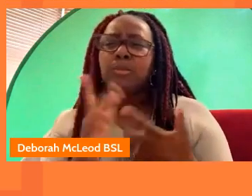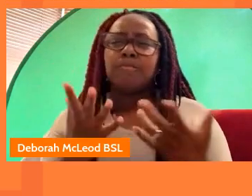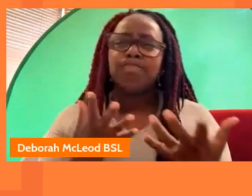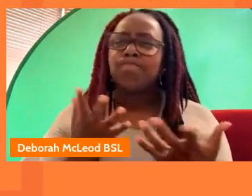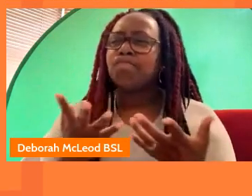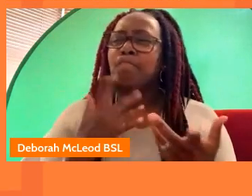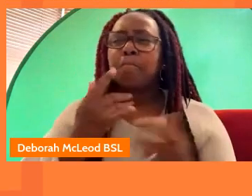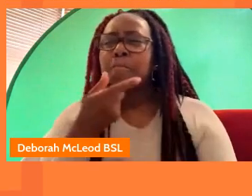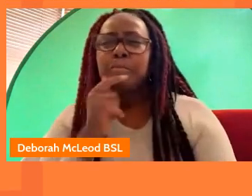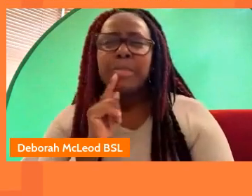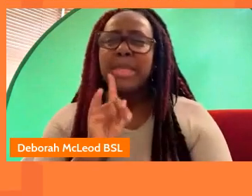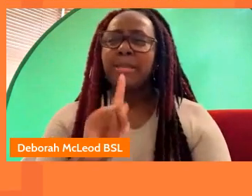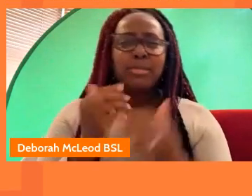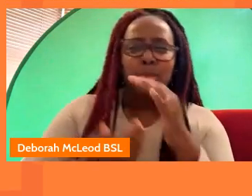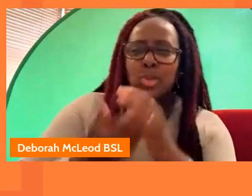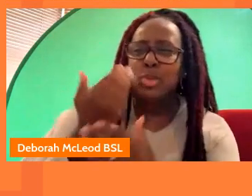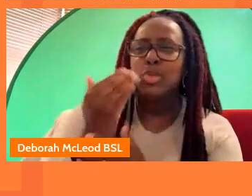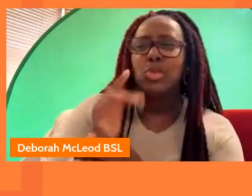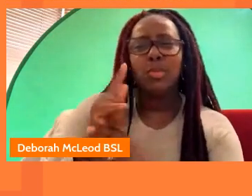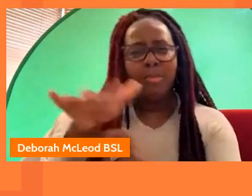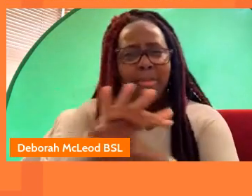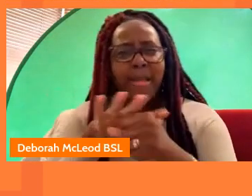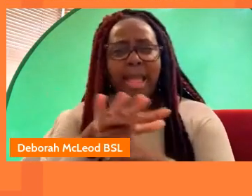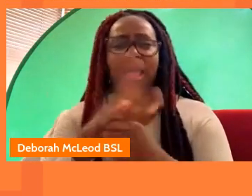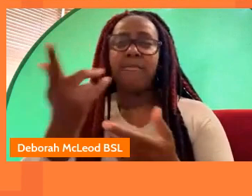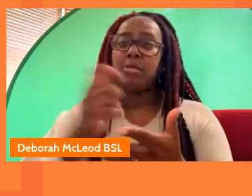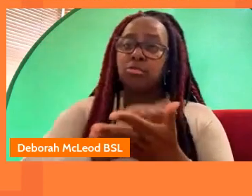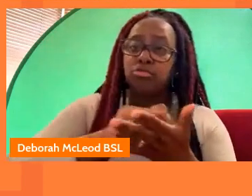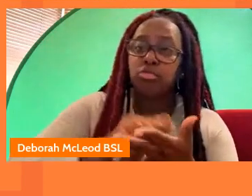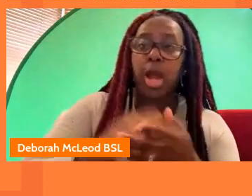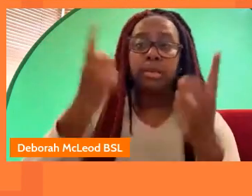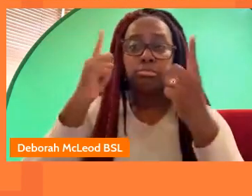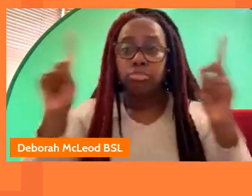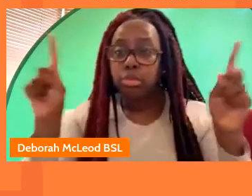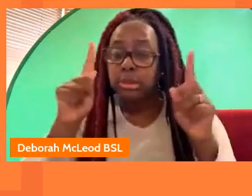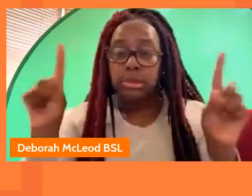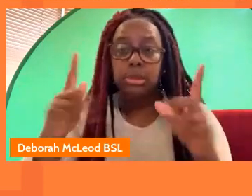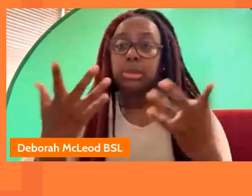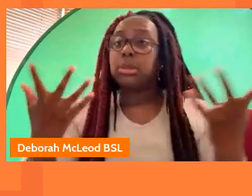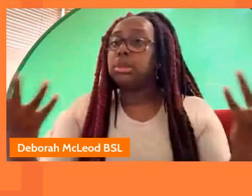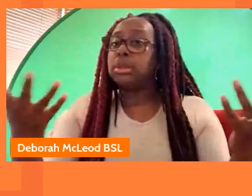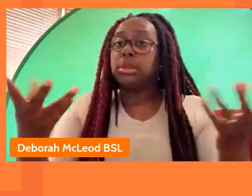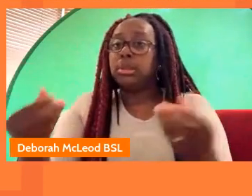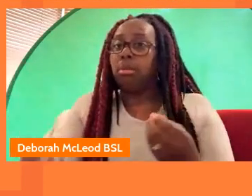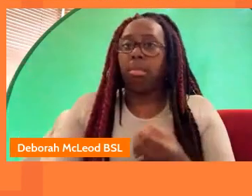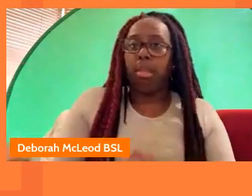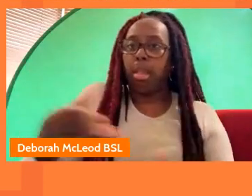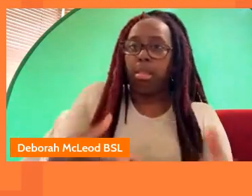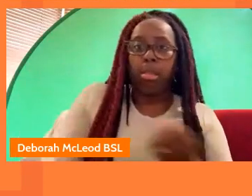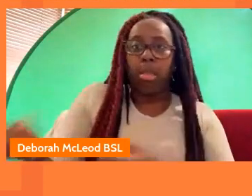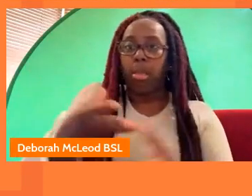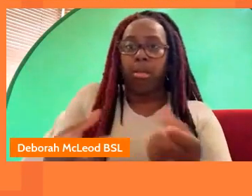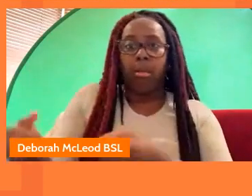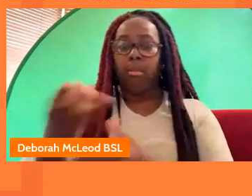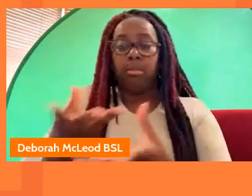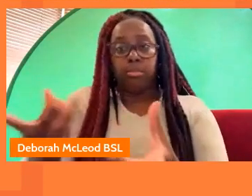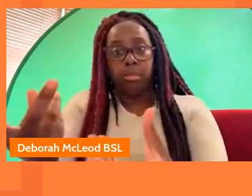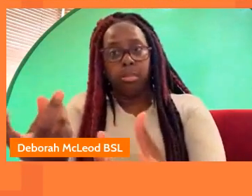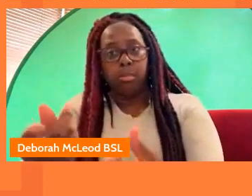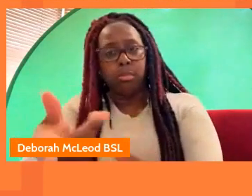know people who are new to that field whether they be writers musicians you know contributors whatever that's what brings them